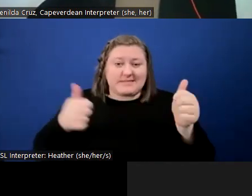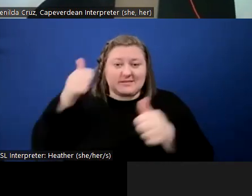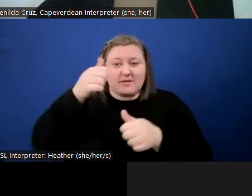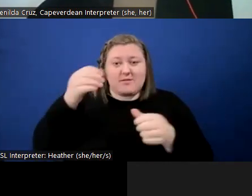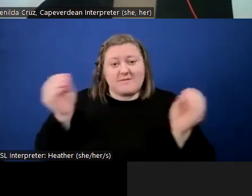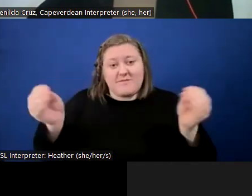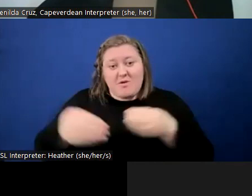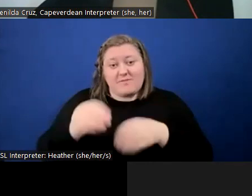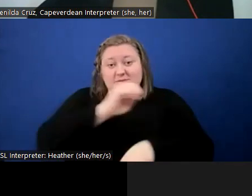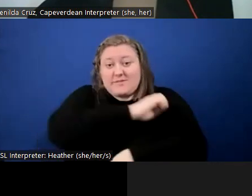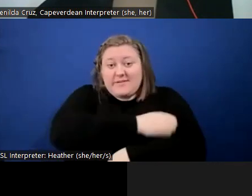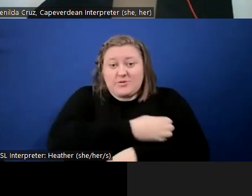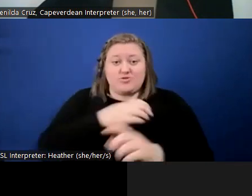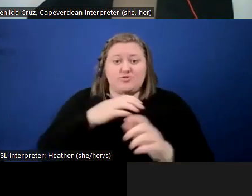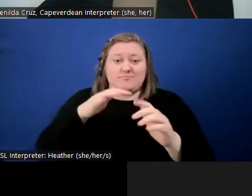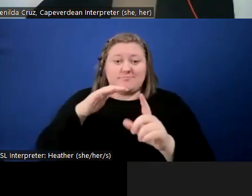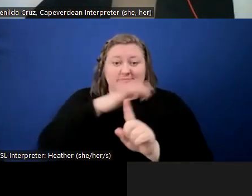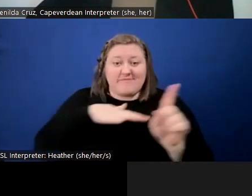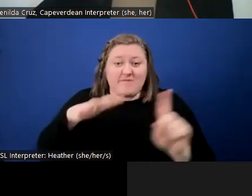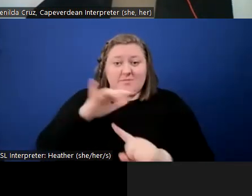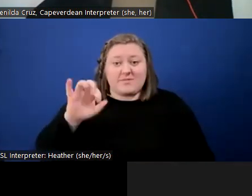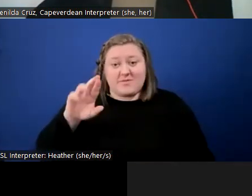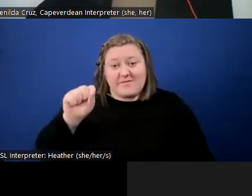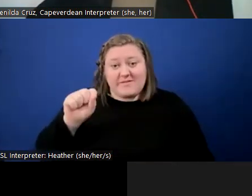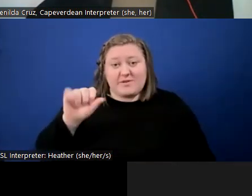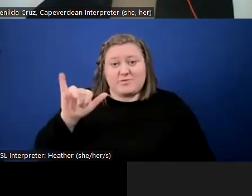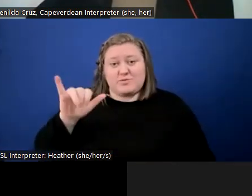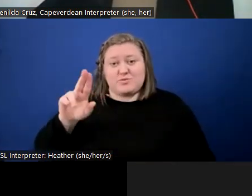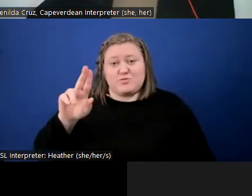of Energy and Environmental Affairs YouTube channel.